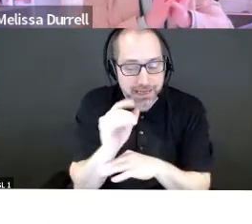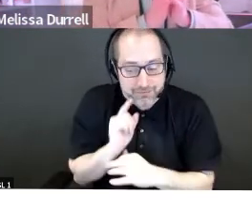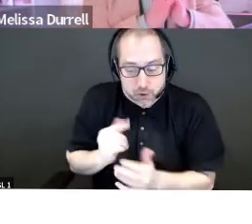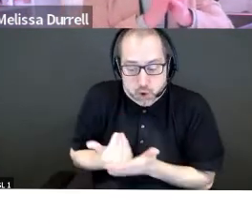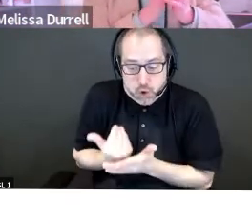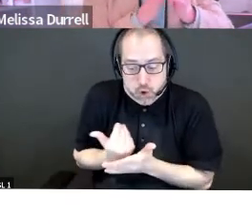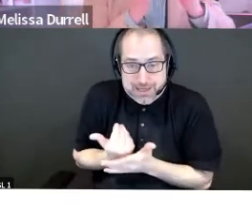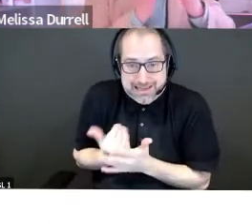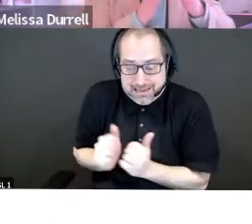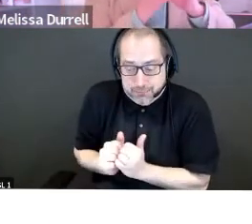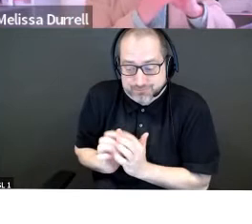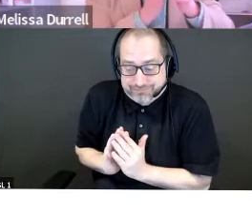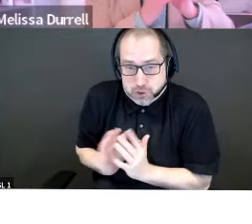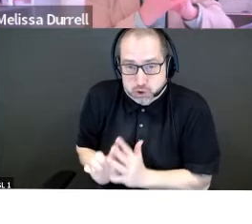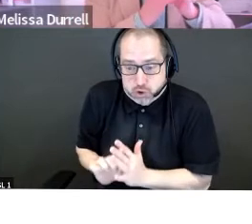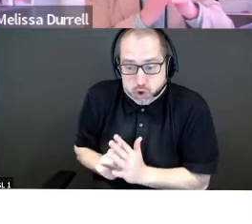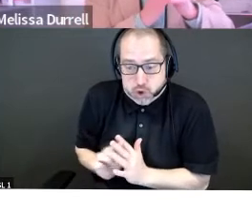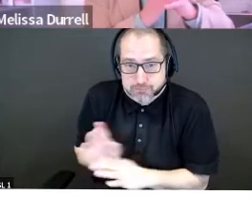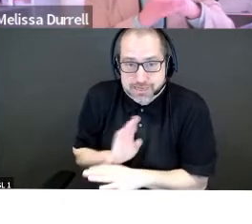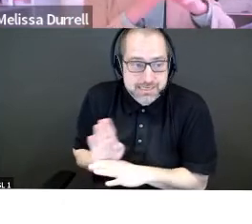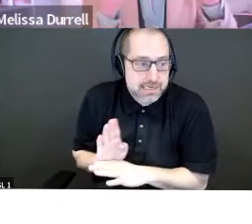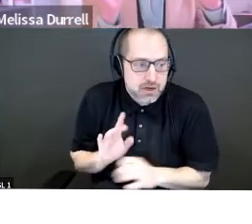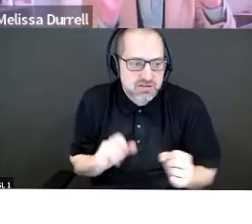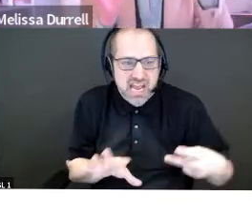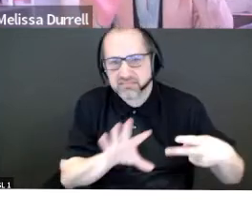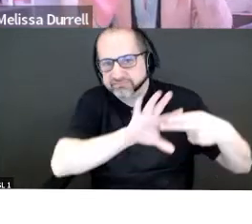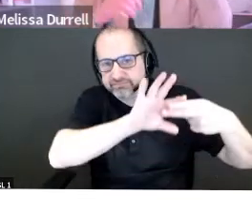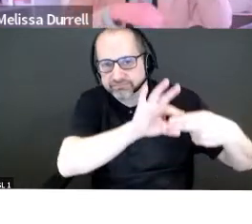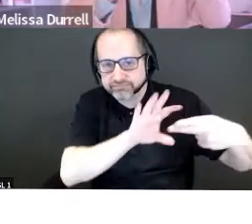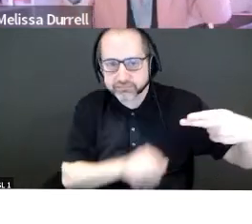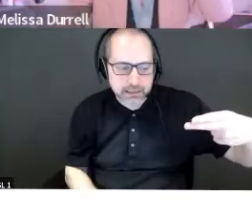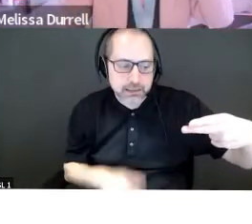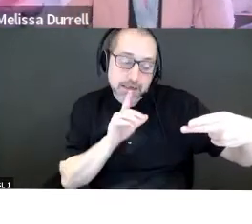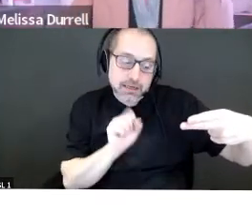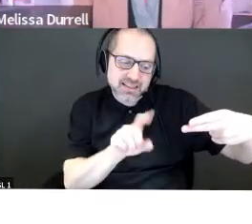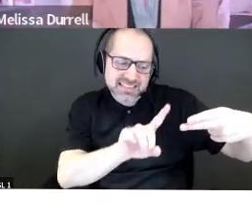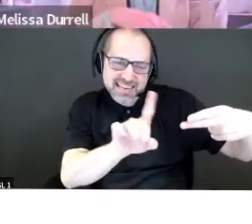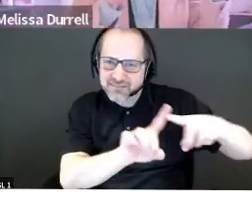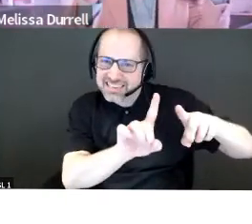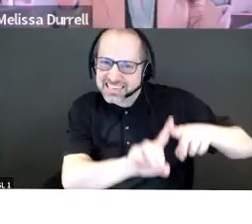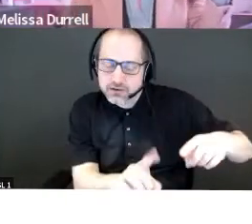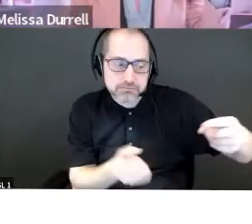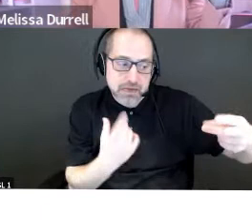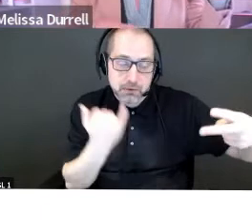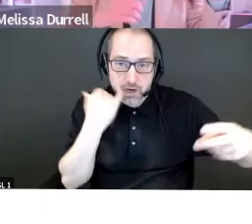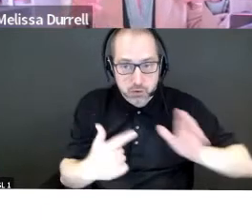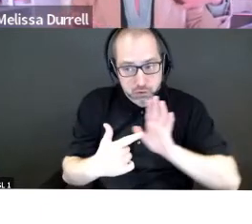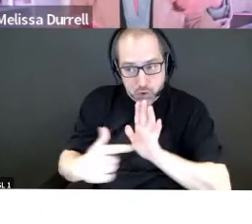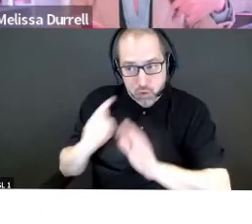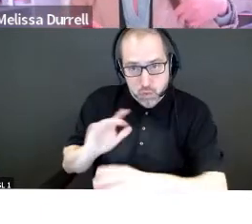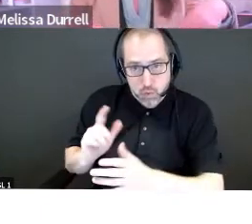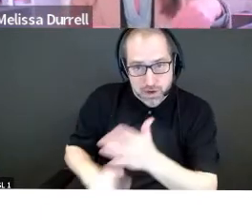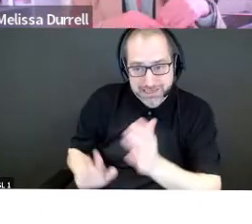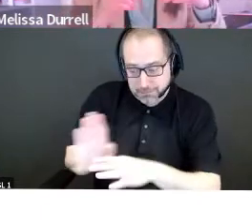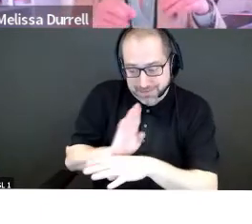startups tend to, we, we can put this one slide together. They are kind of different things, but essentially when we're showing what your business model